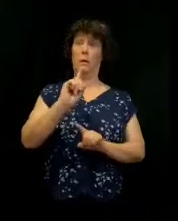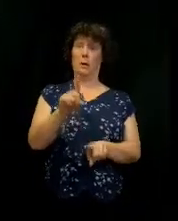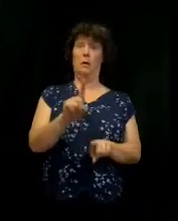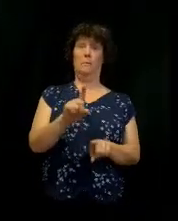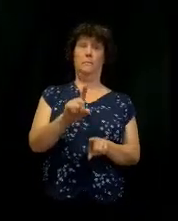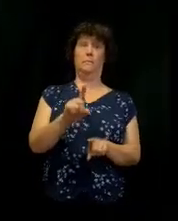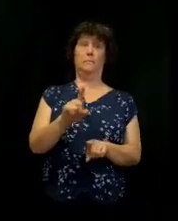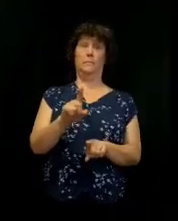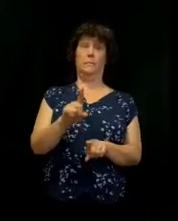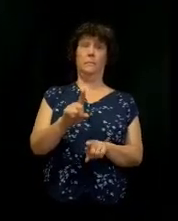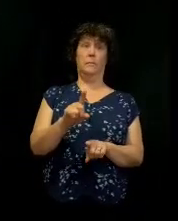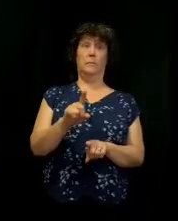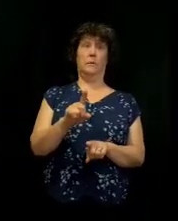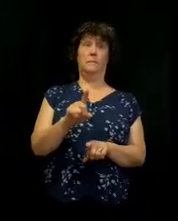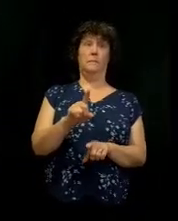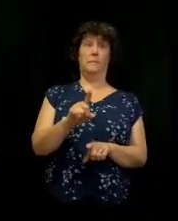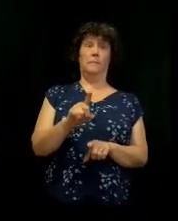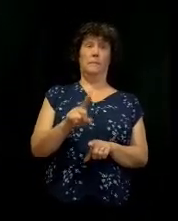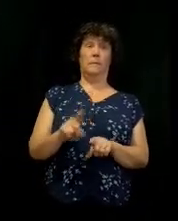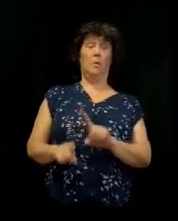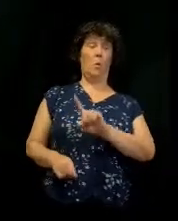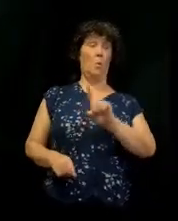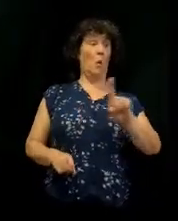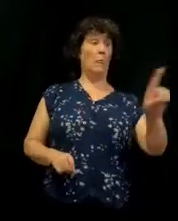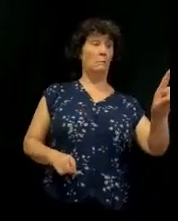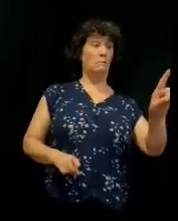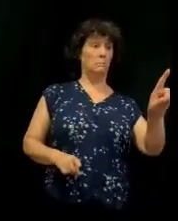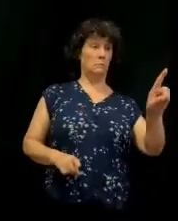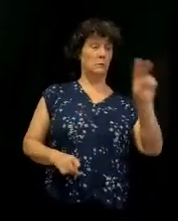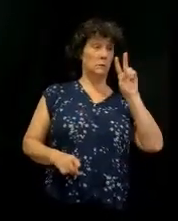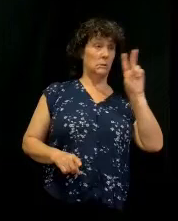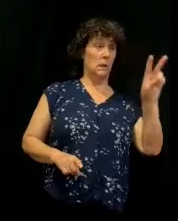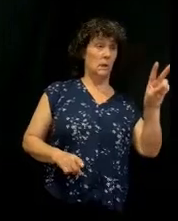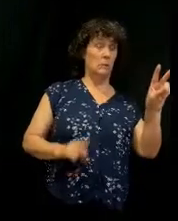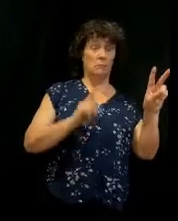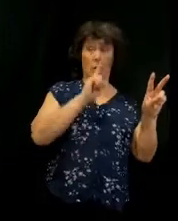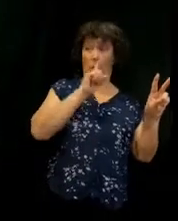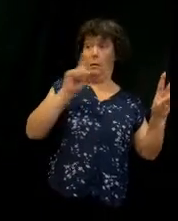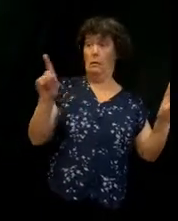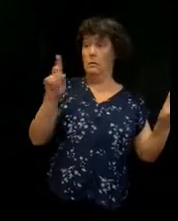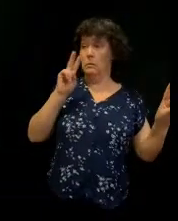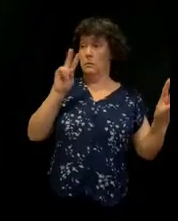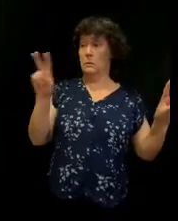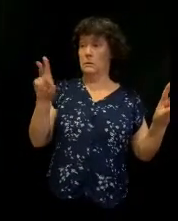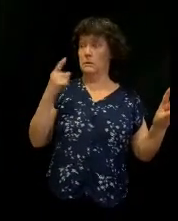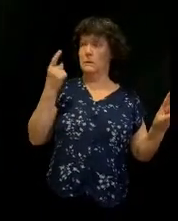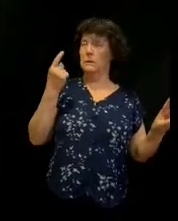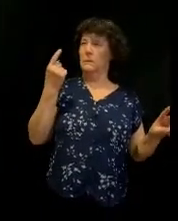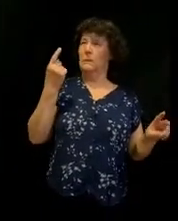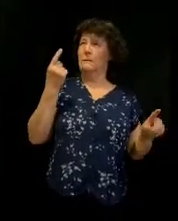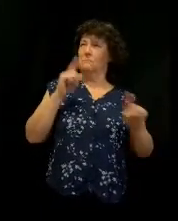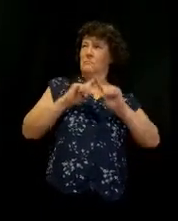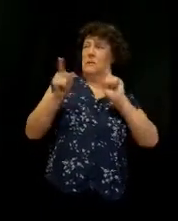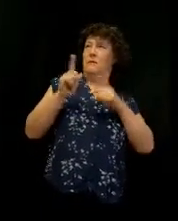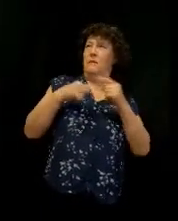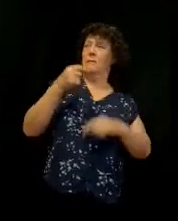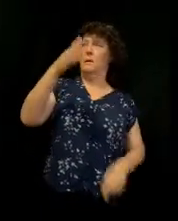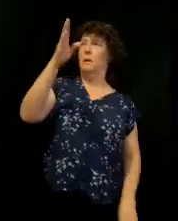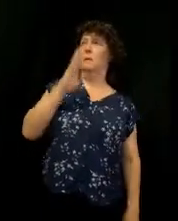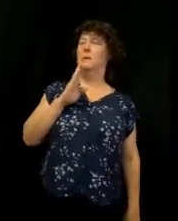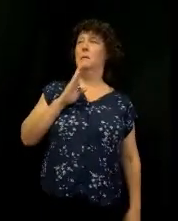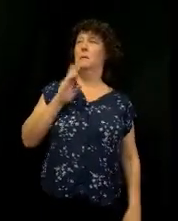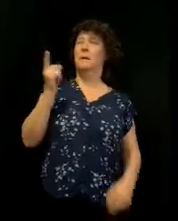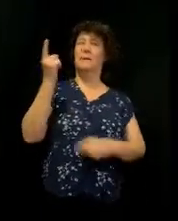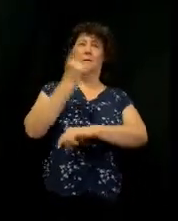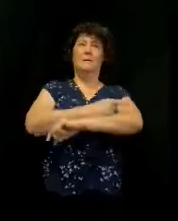go one click this way or one click that way, they see something different about God. And the Bible says these creatures day